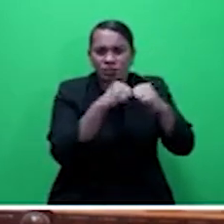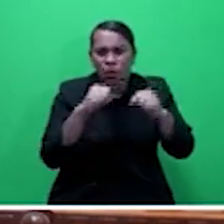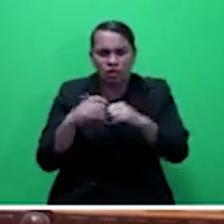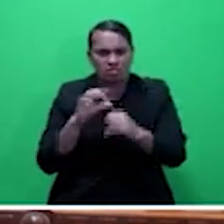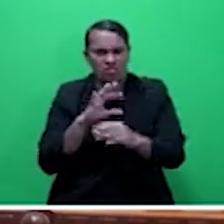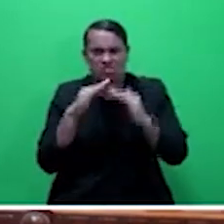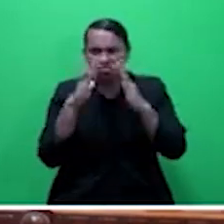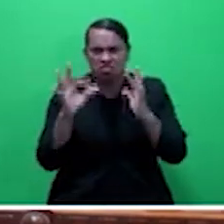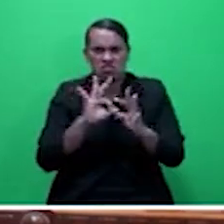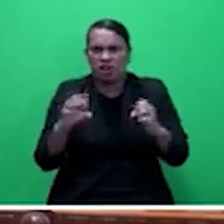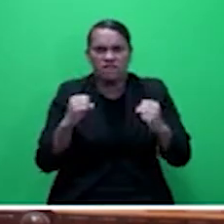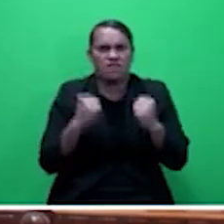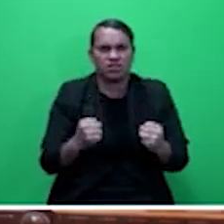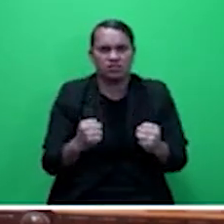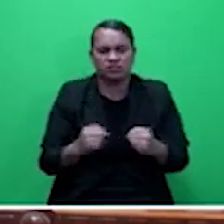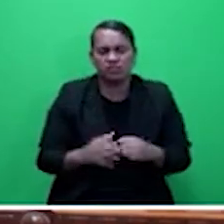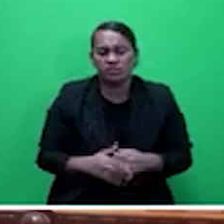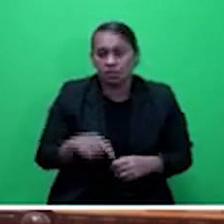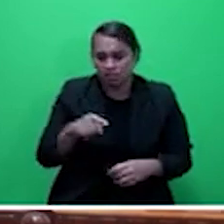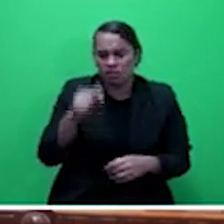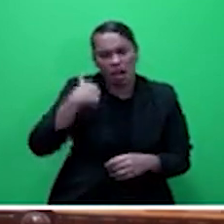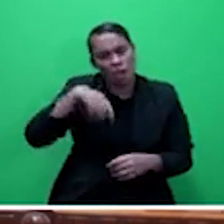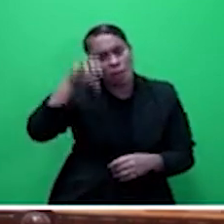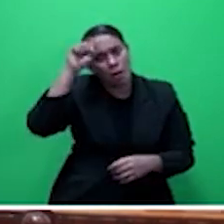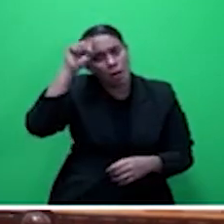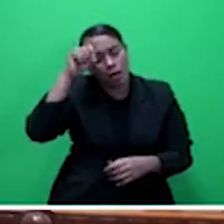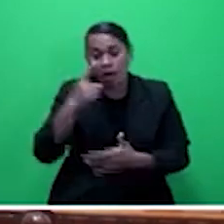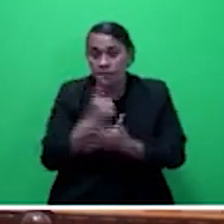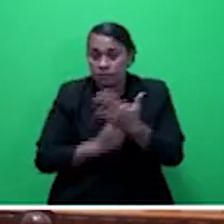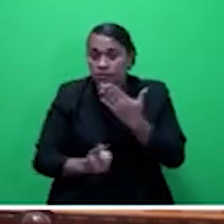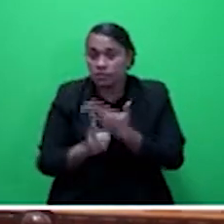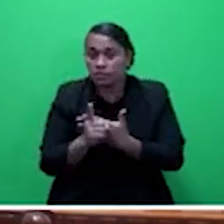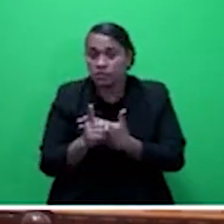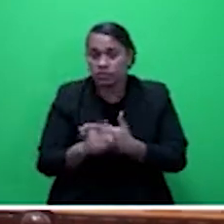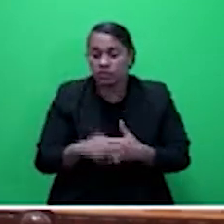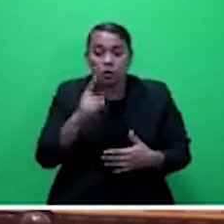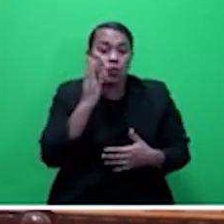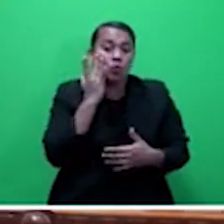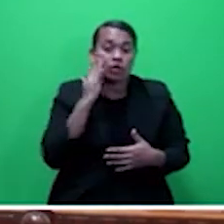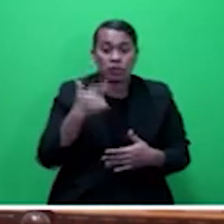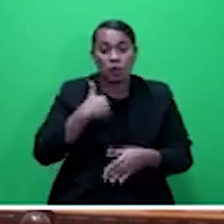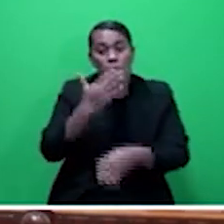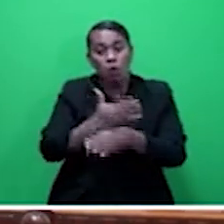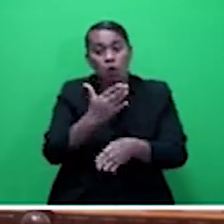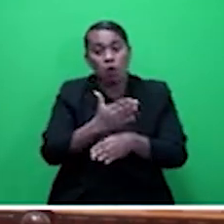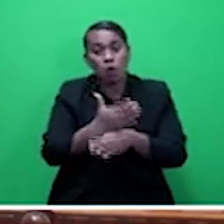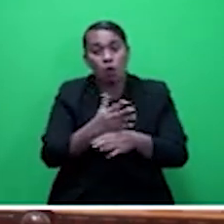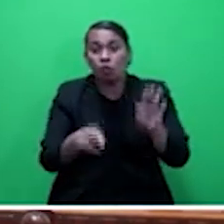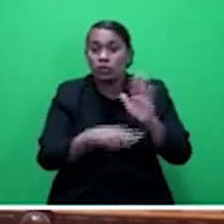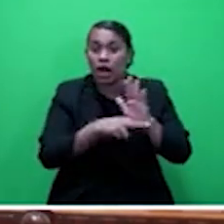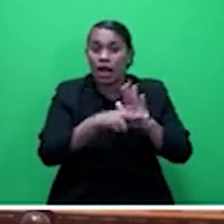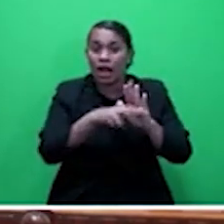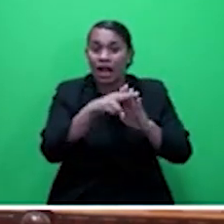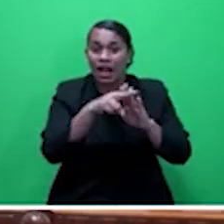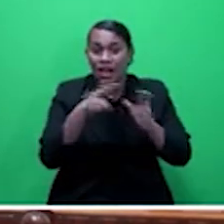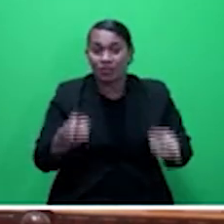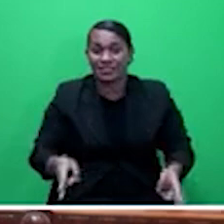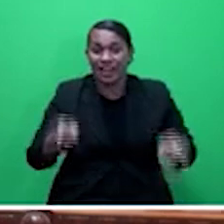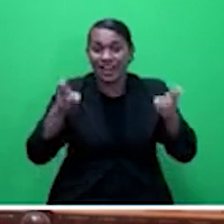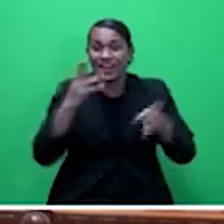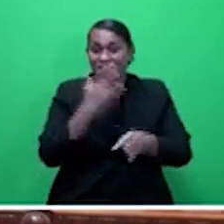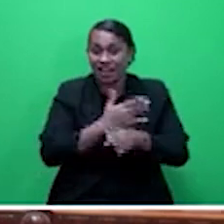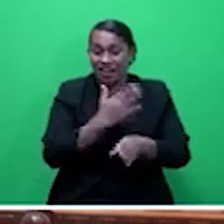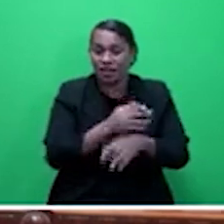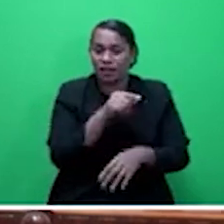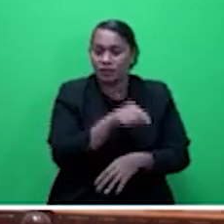I always remember a case when I was a hotelier. The wind was blowing